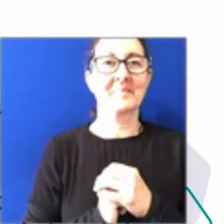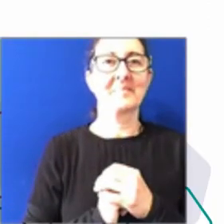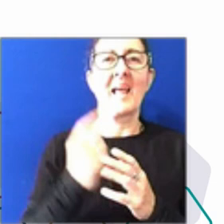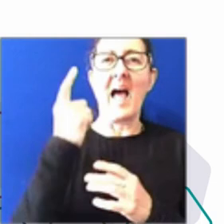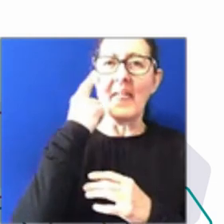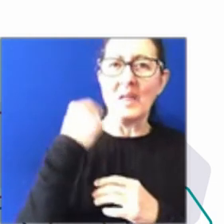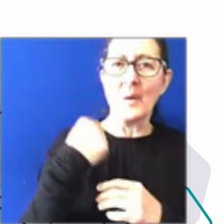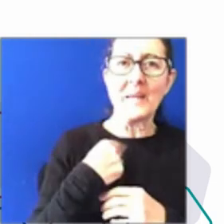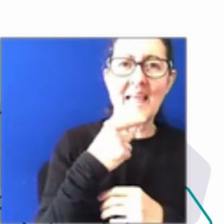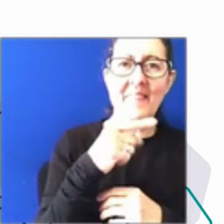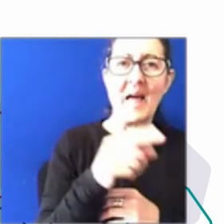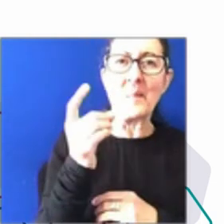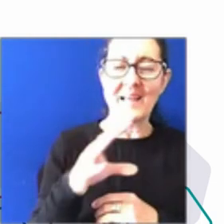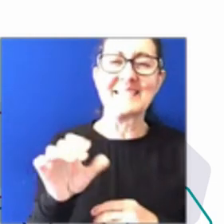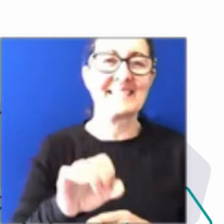bears repeating. So it's all good.